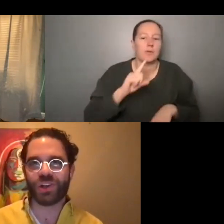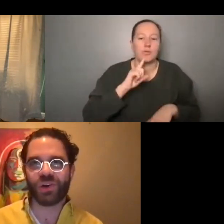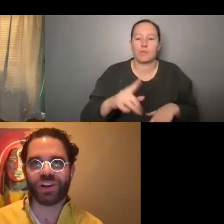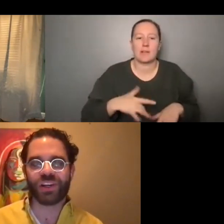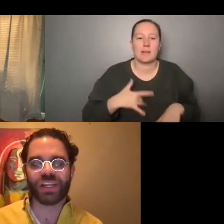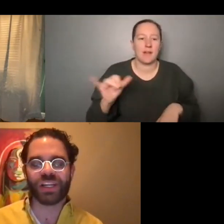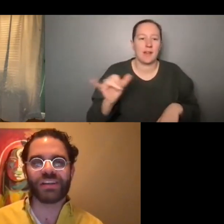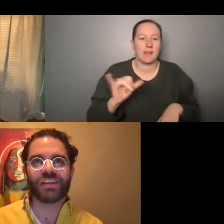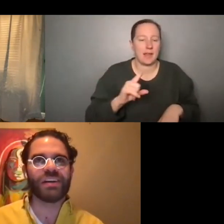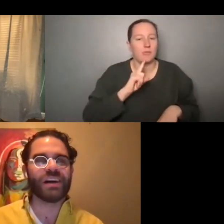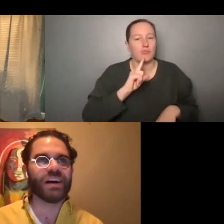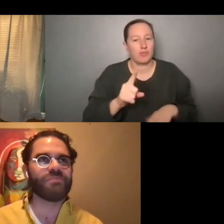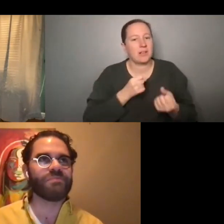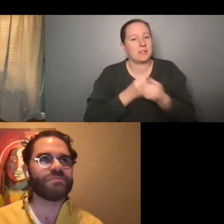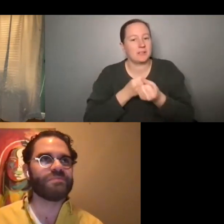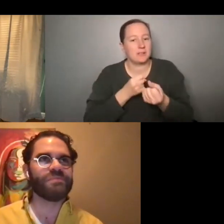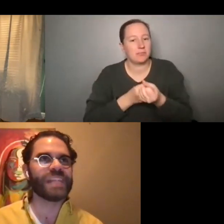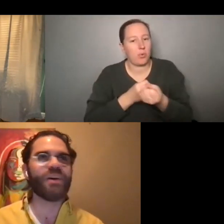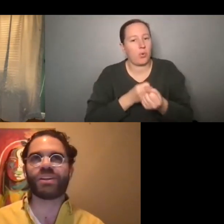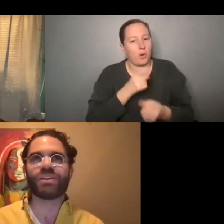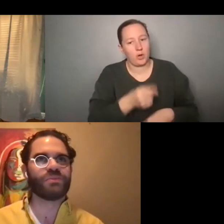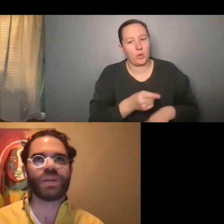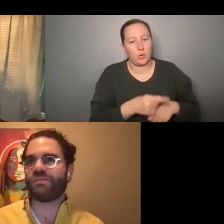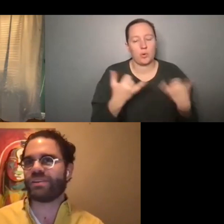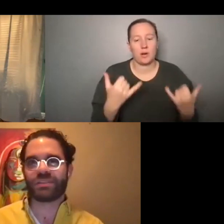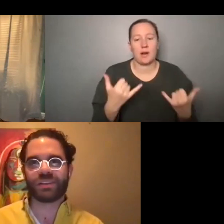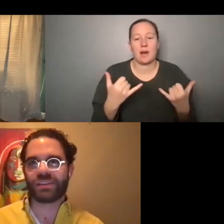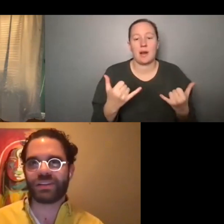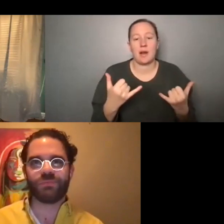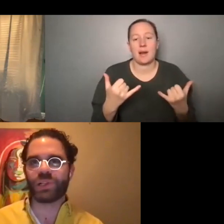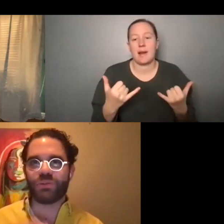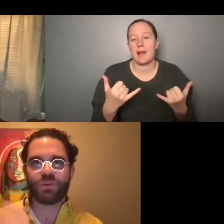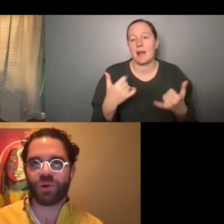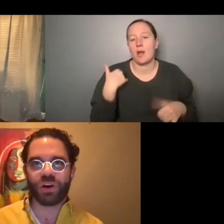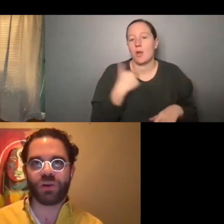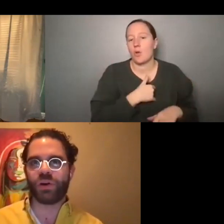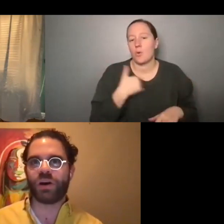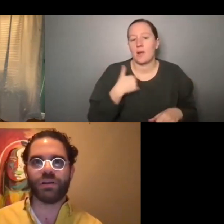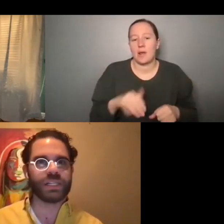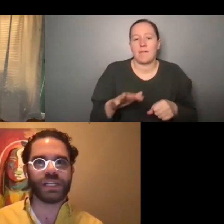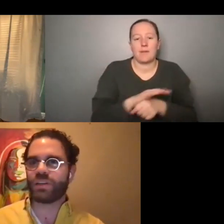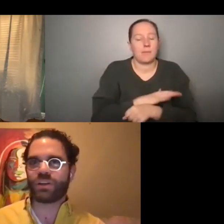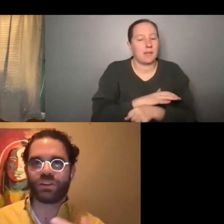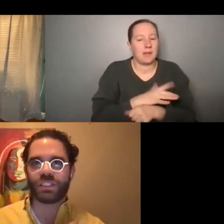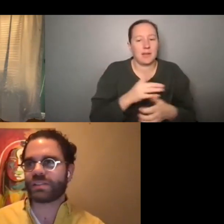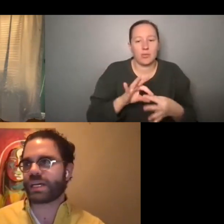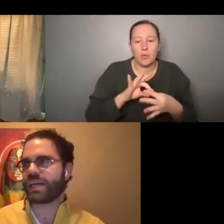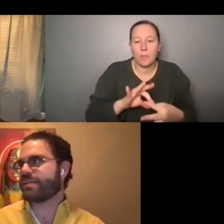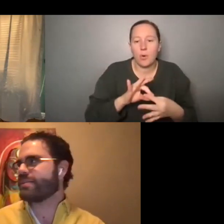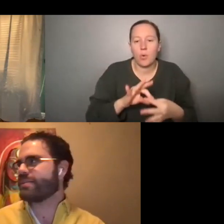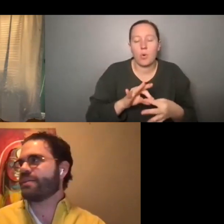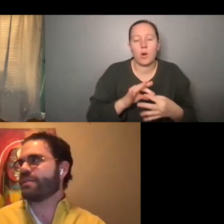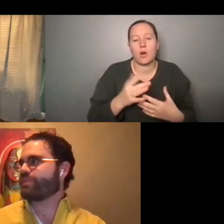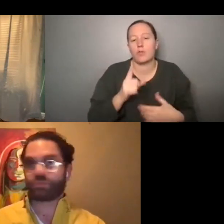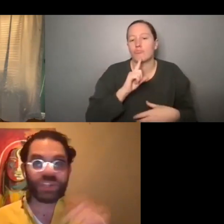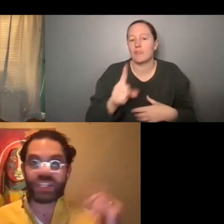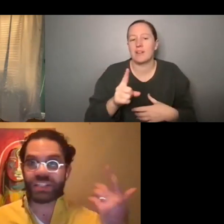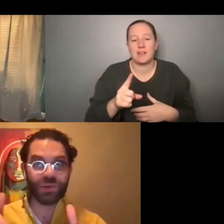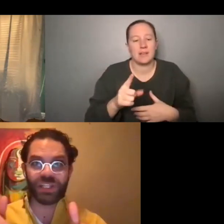people were in your corner. And, um, now it's just, we have a complete rapport. We're giving each other's insight